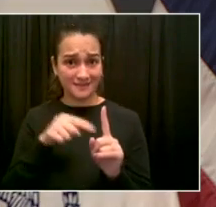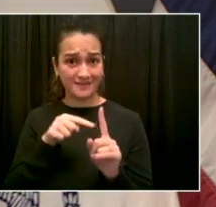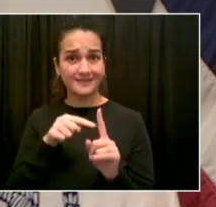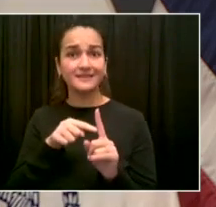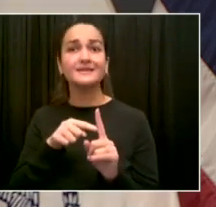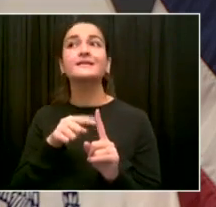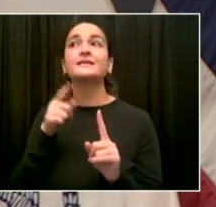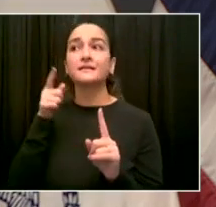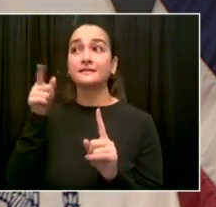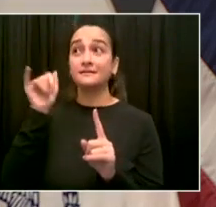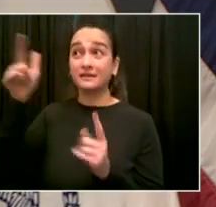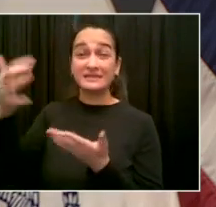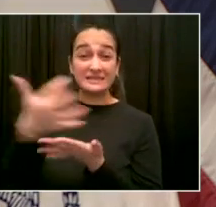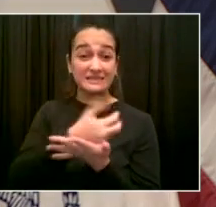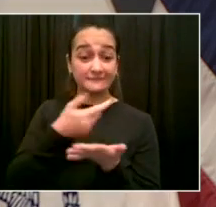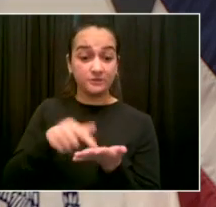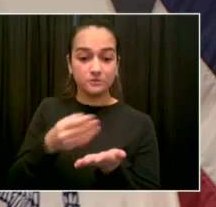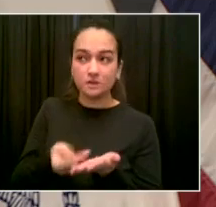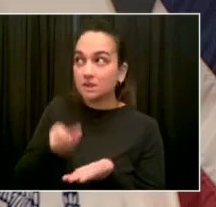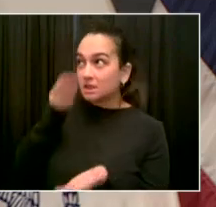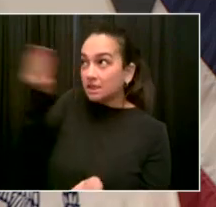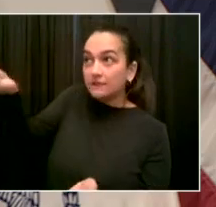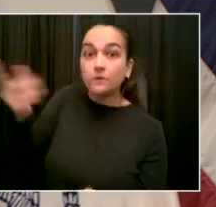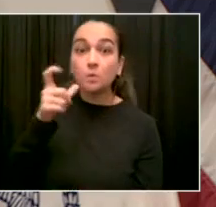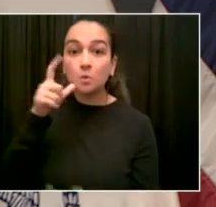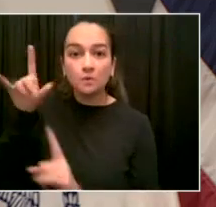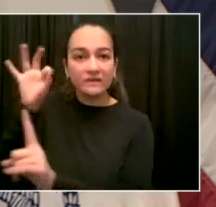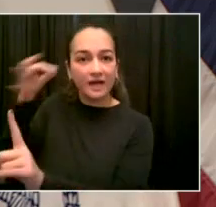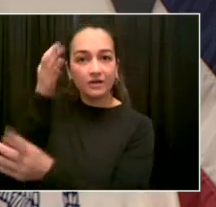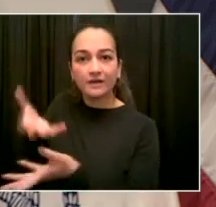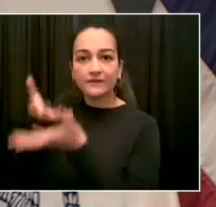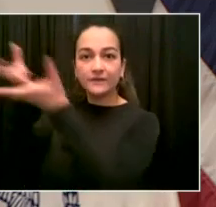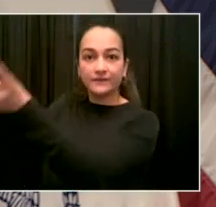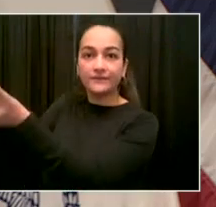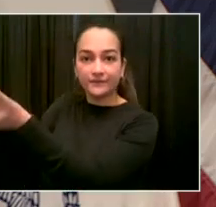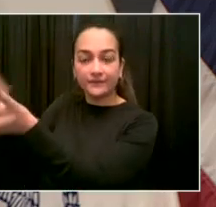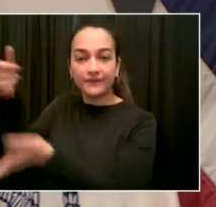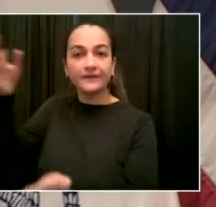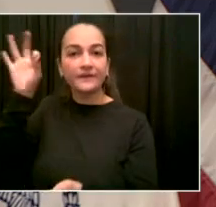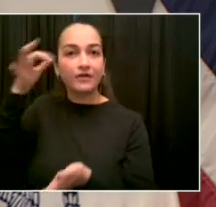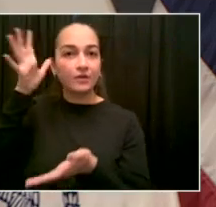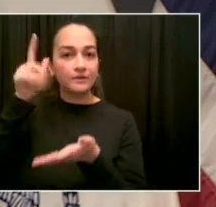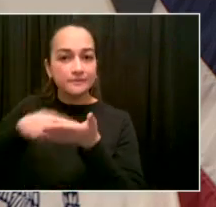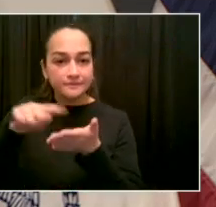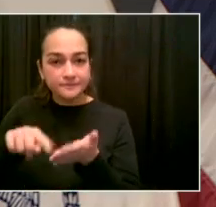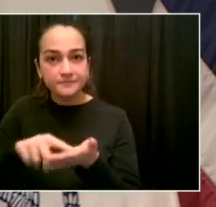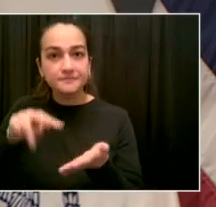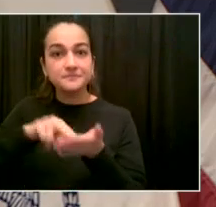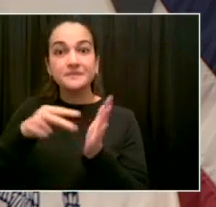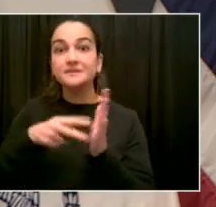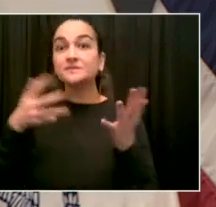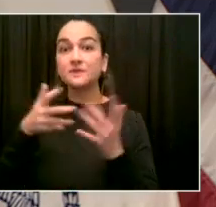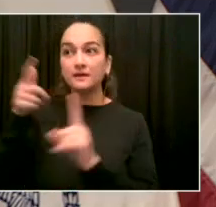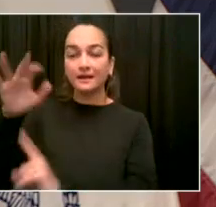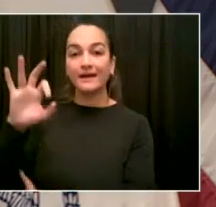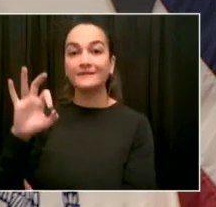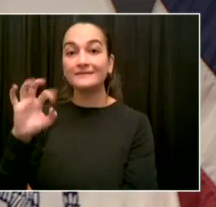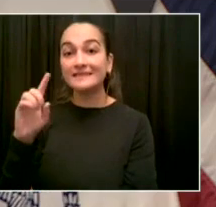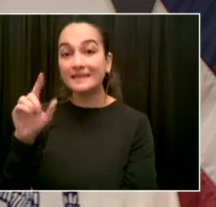said this a few days back. The goal should be had the vaccine ready by Halloween so we can start getting it to kids in the month of November.